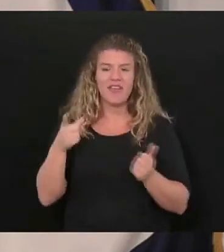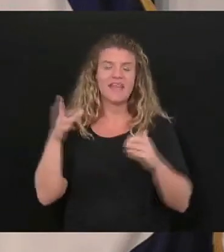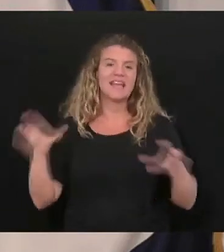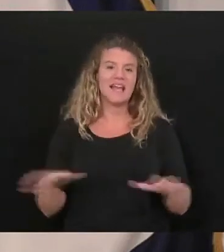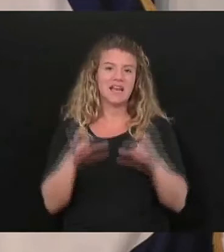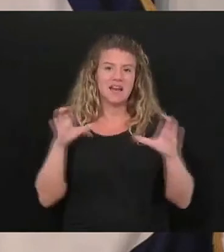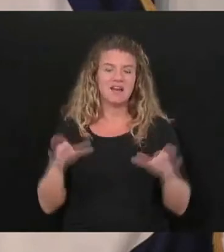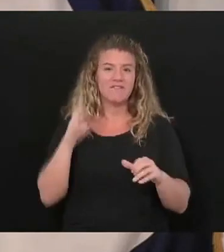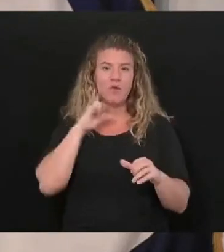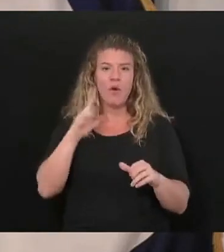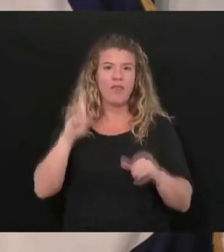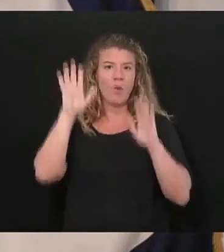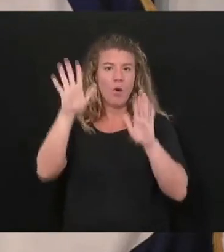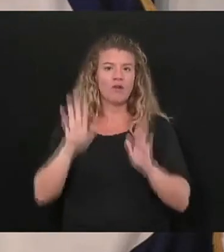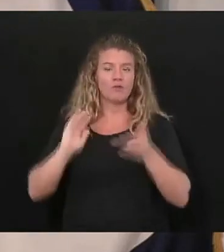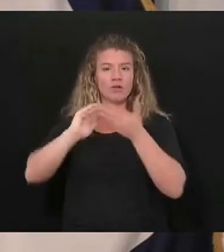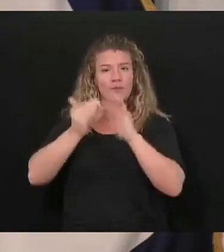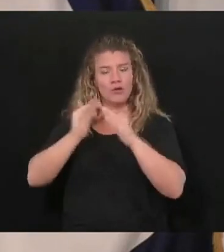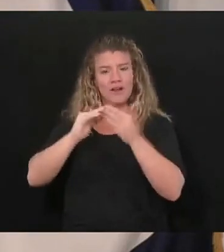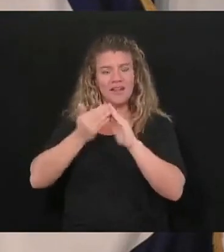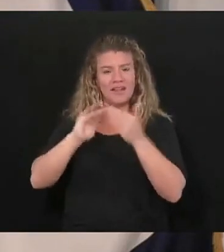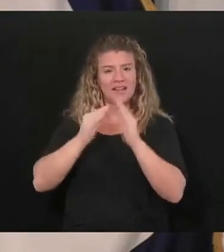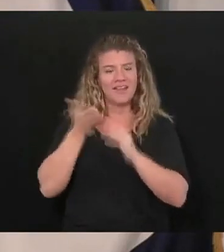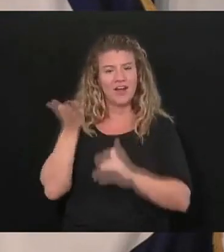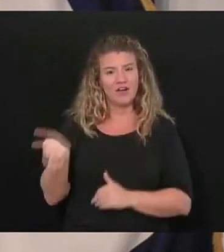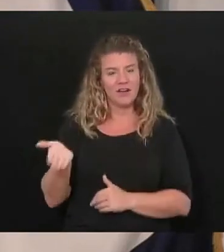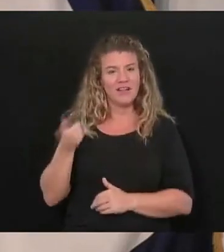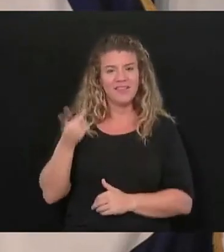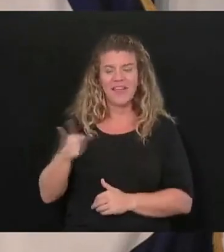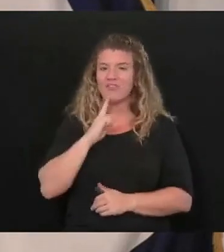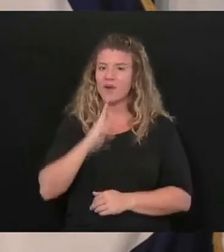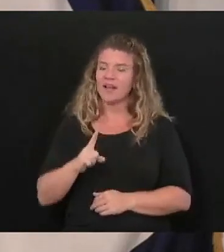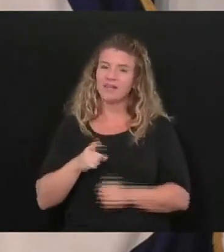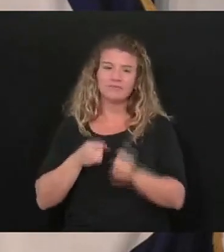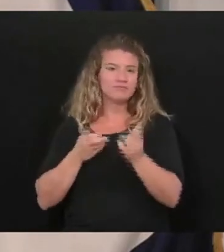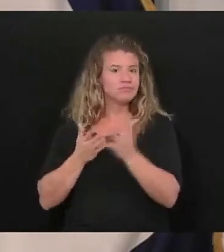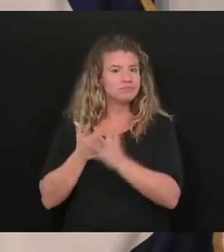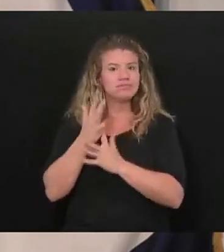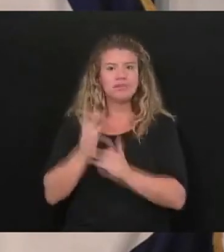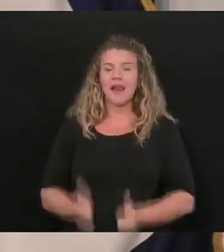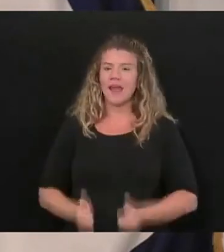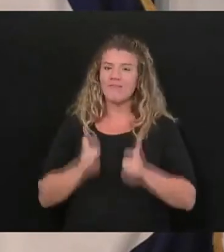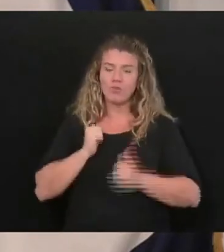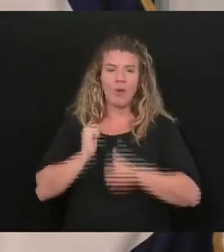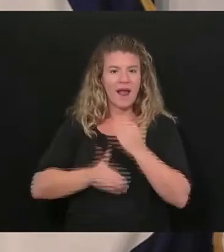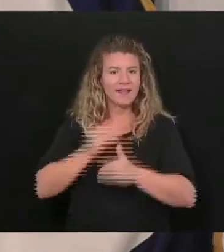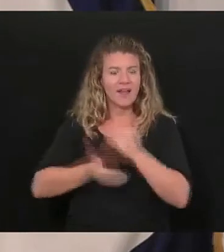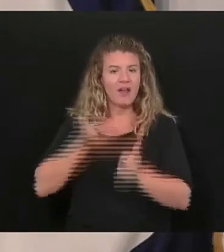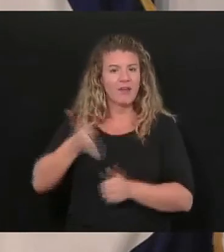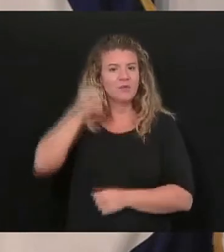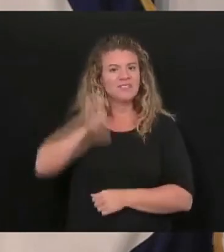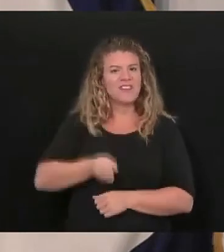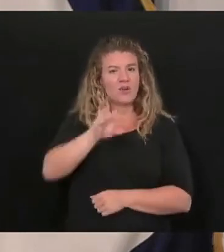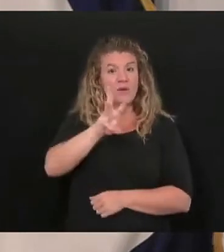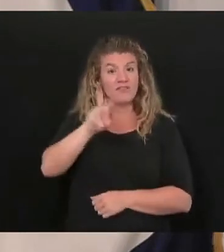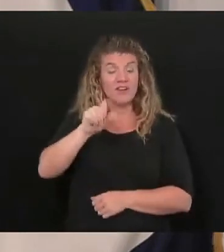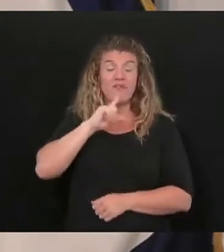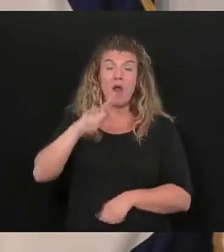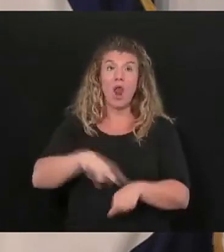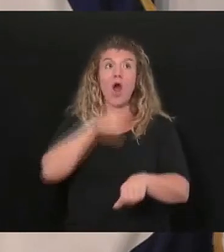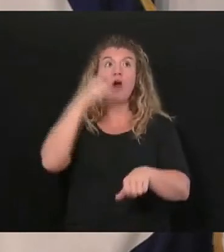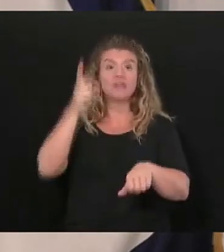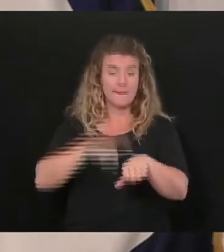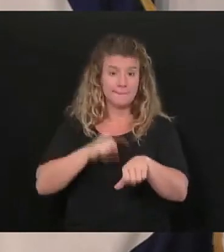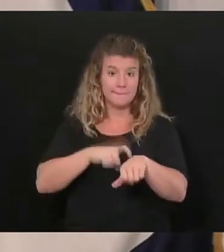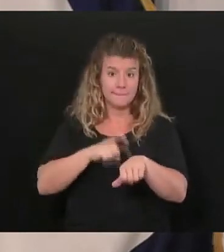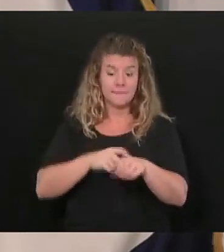everything for a wonderful community that has thrived right there in southern West Virginia for a long long time